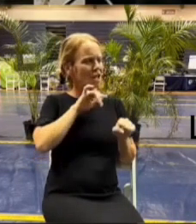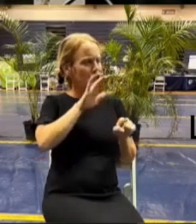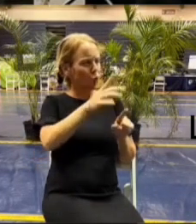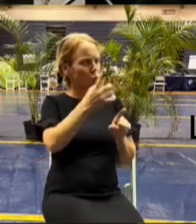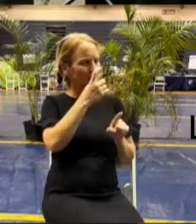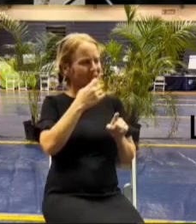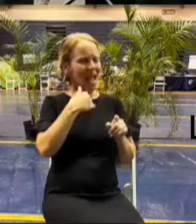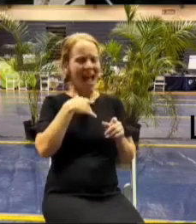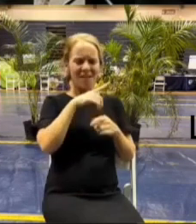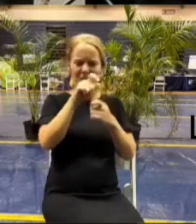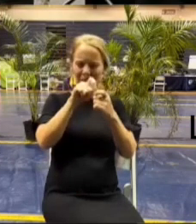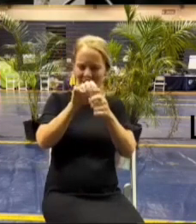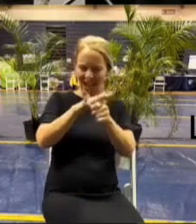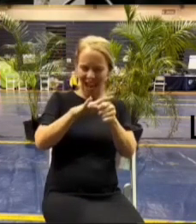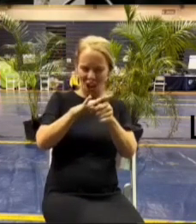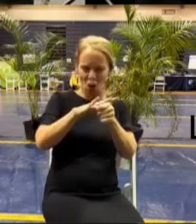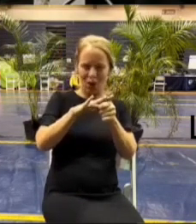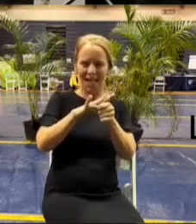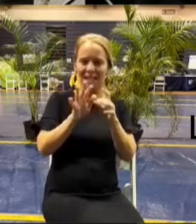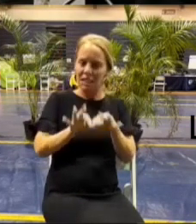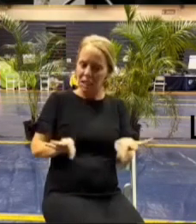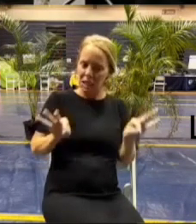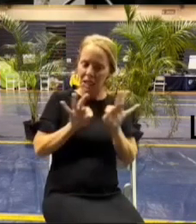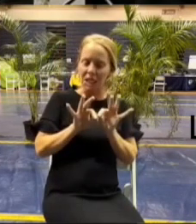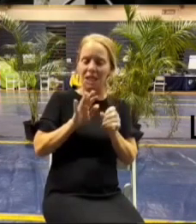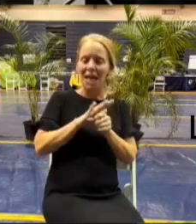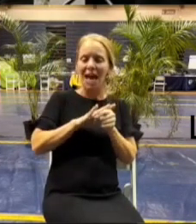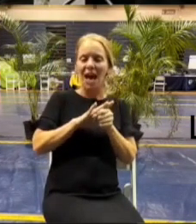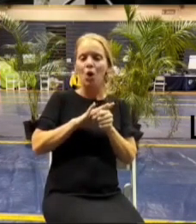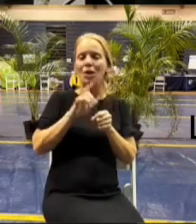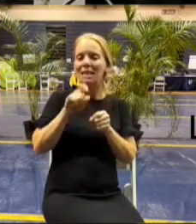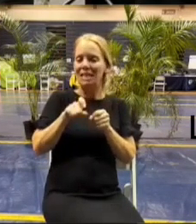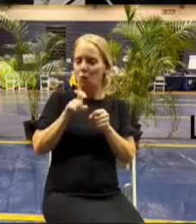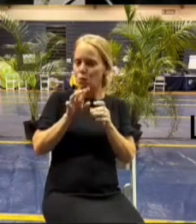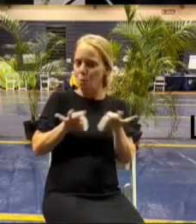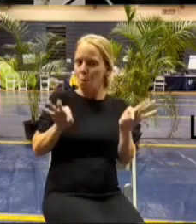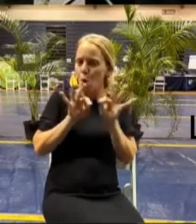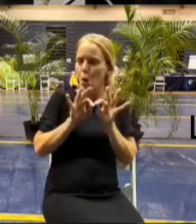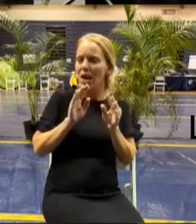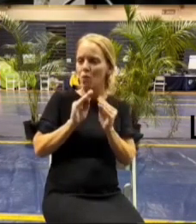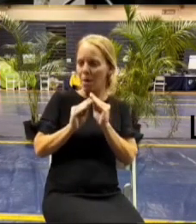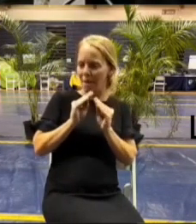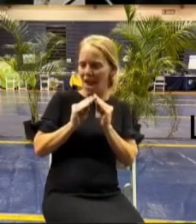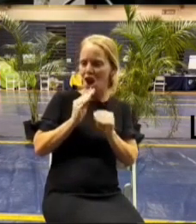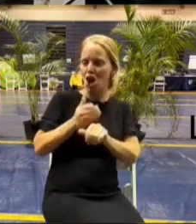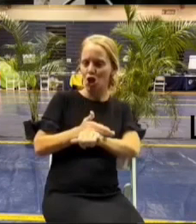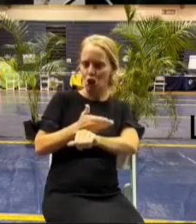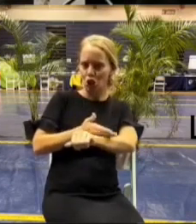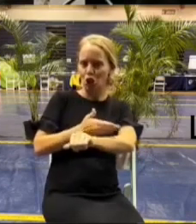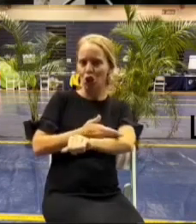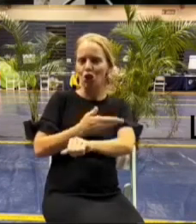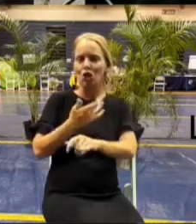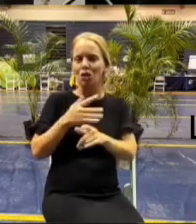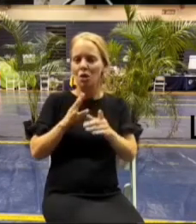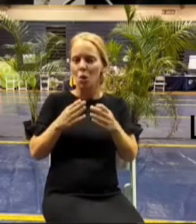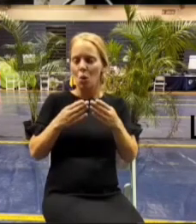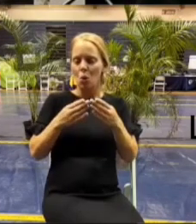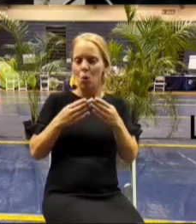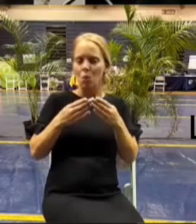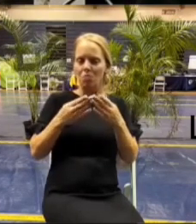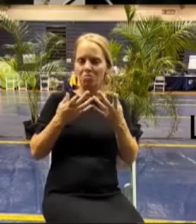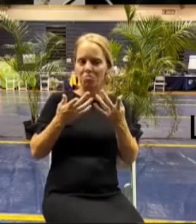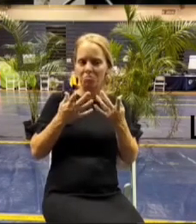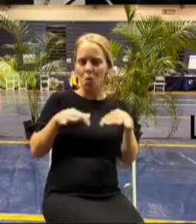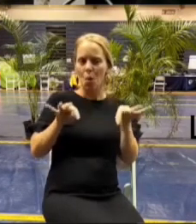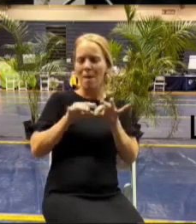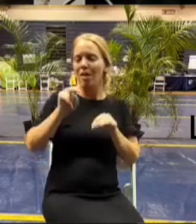some key areas that can make some key repairs and then hopefully be able to to open up uh certainly